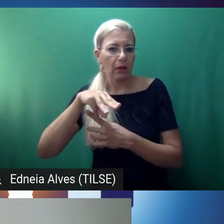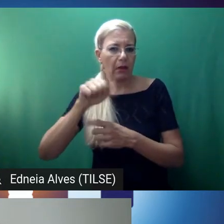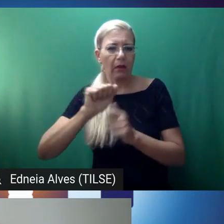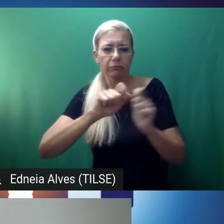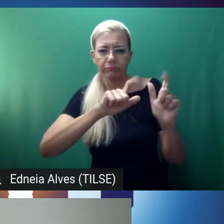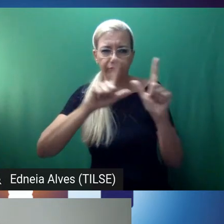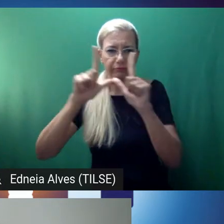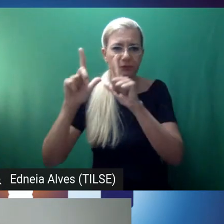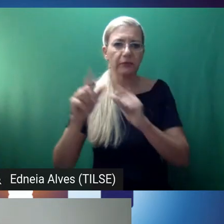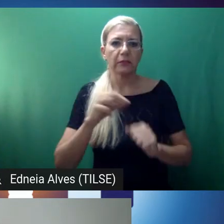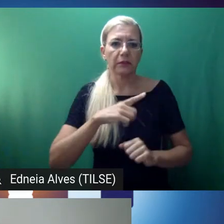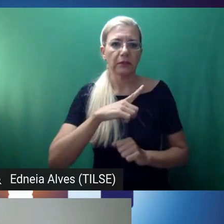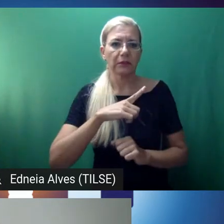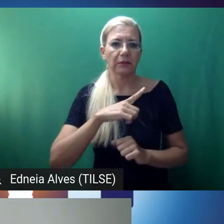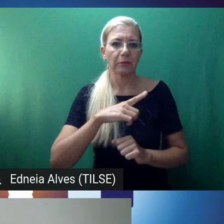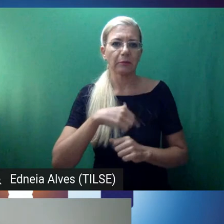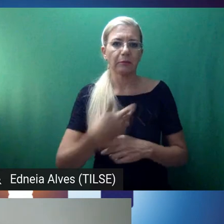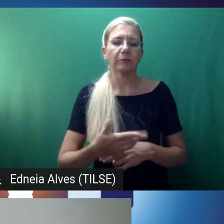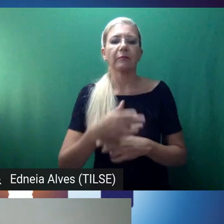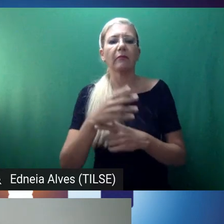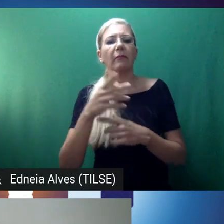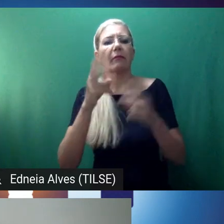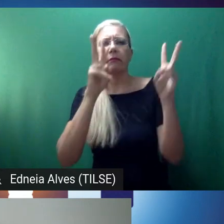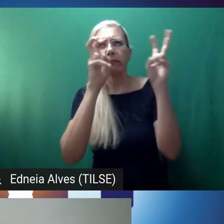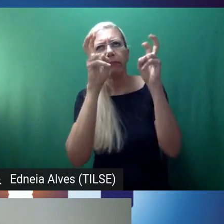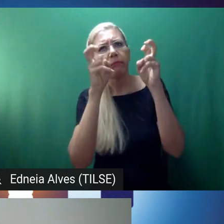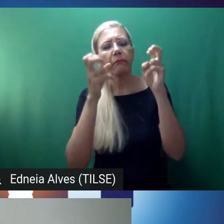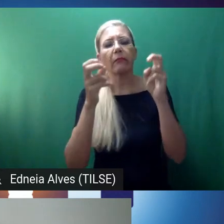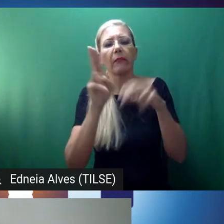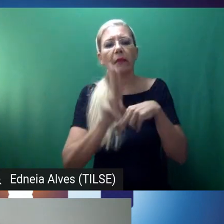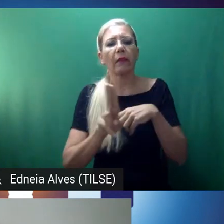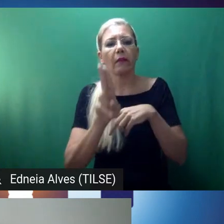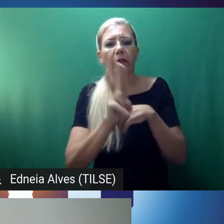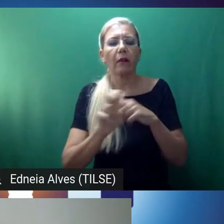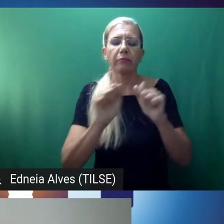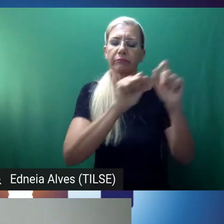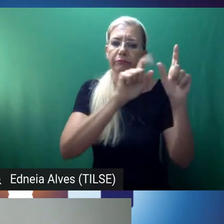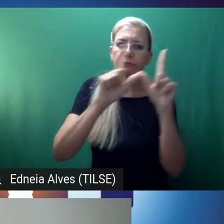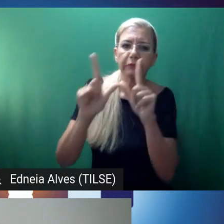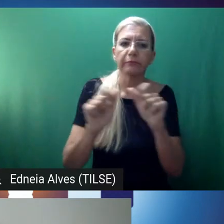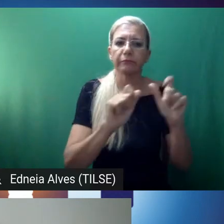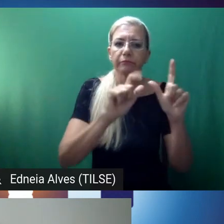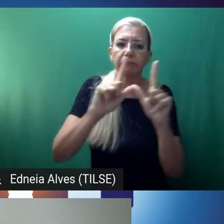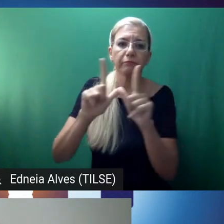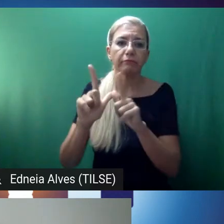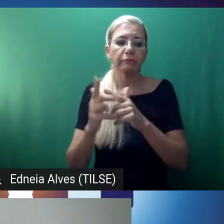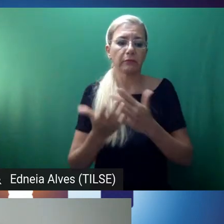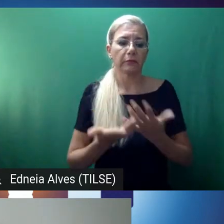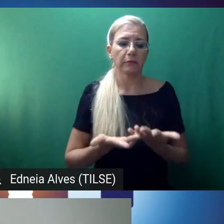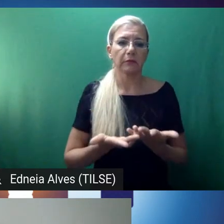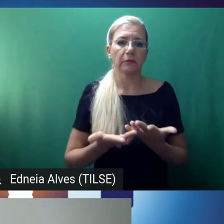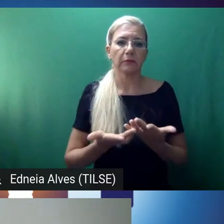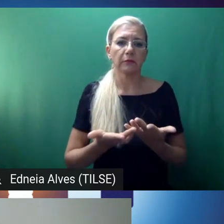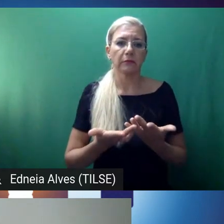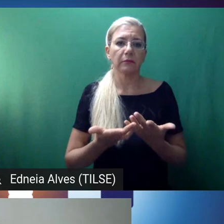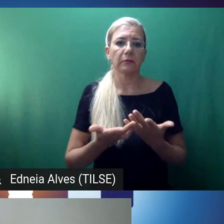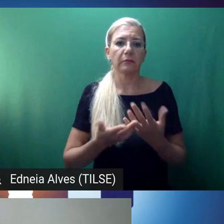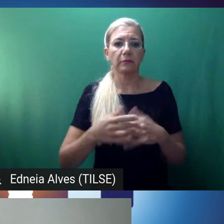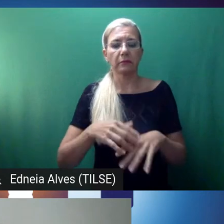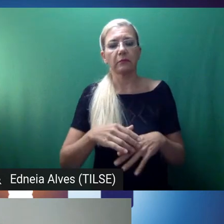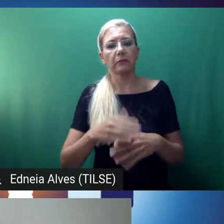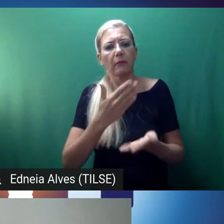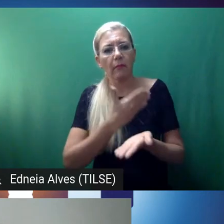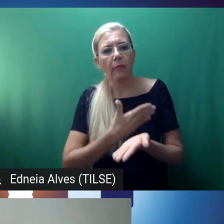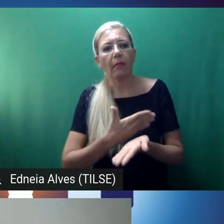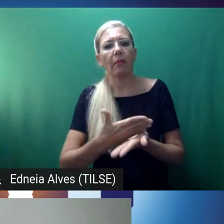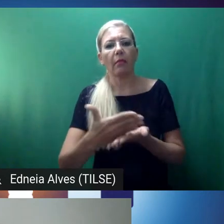talked about using the common European framework descriptors as a starting point for creating